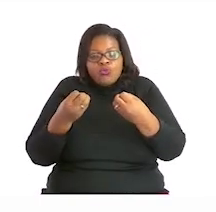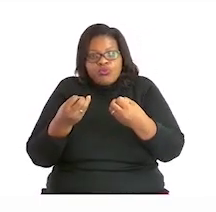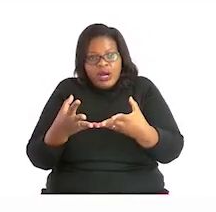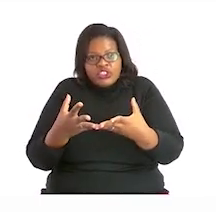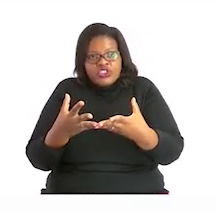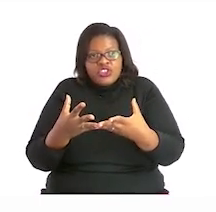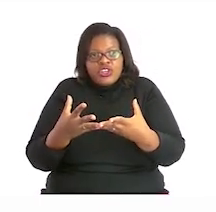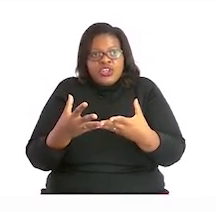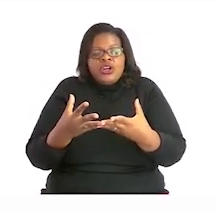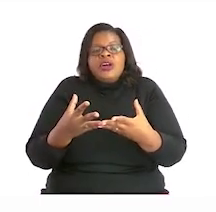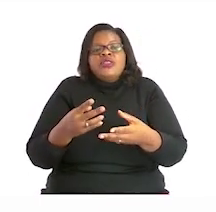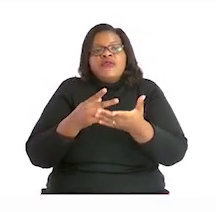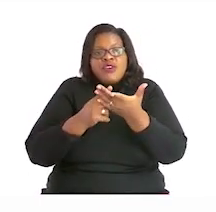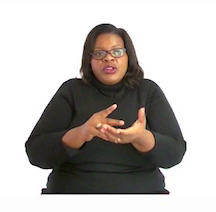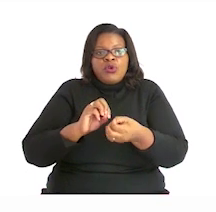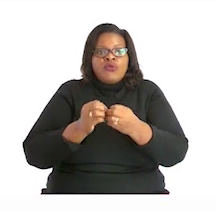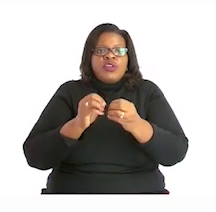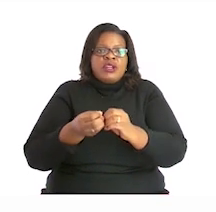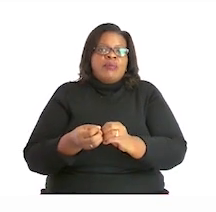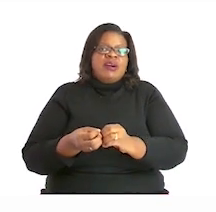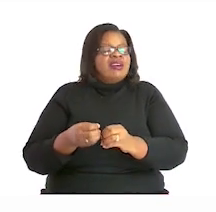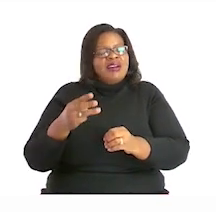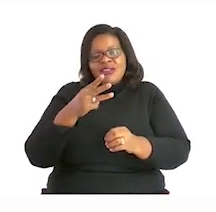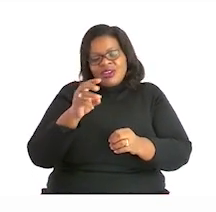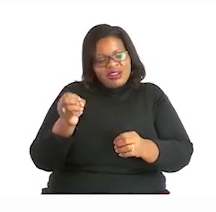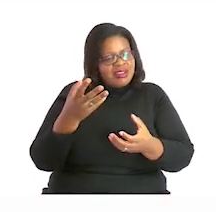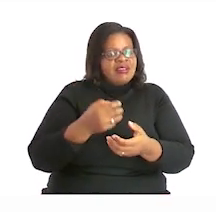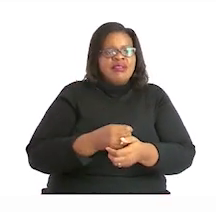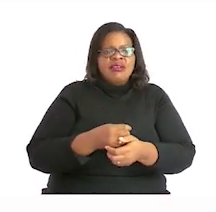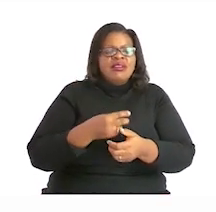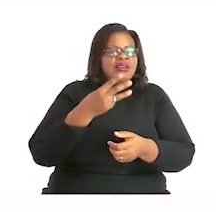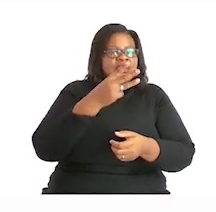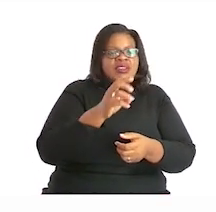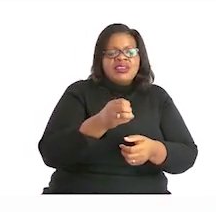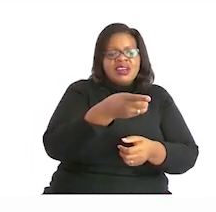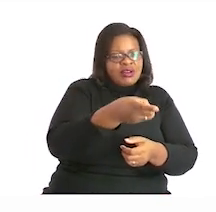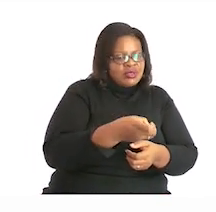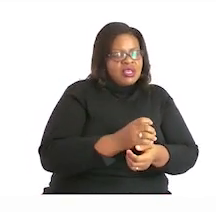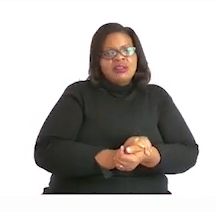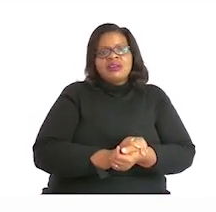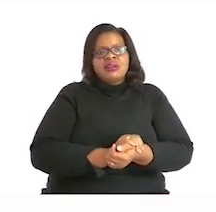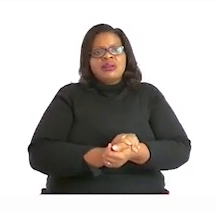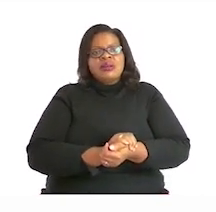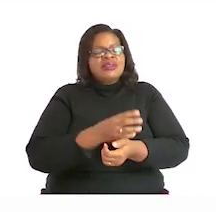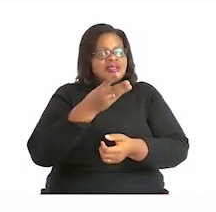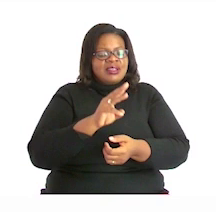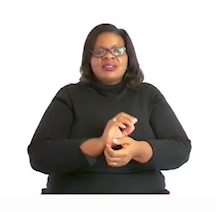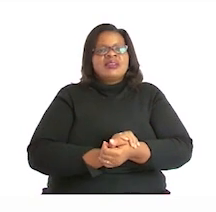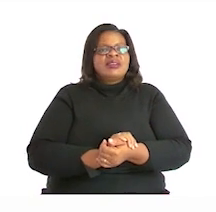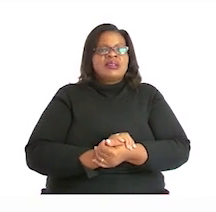,000, 50,000, six, et cetera. And we usually use a place